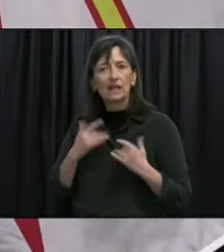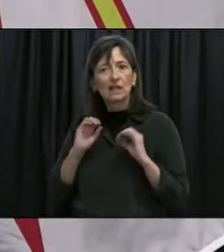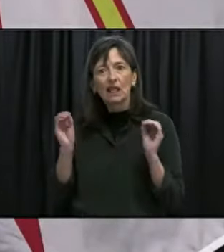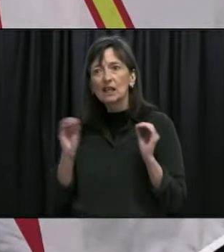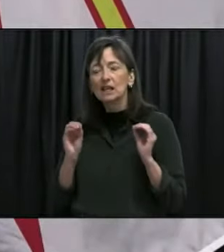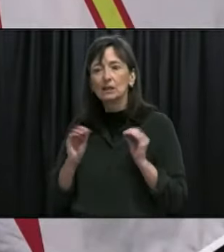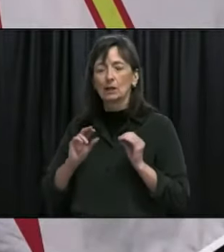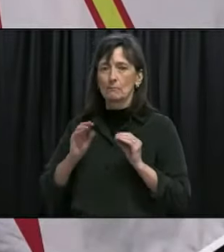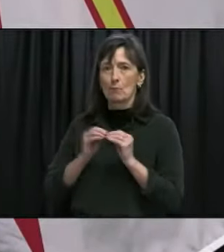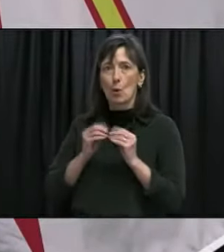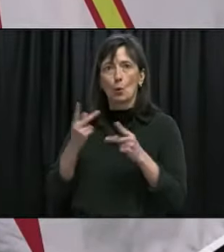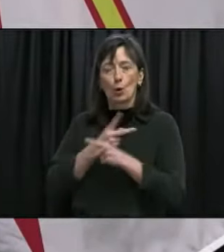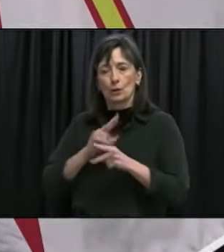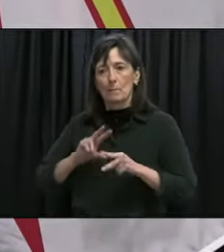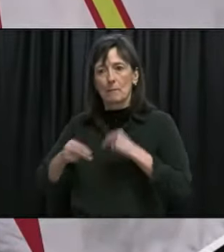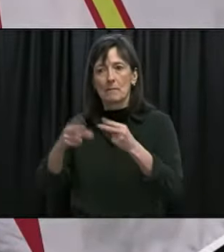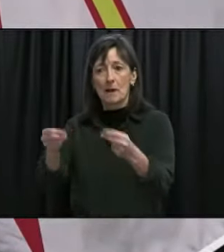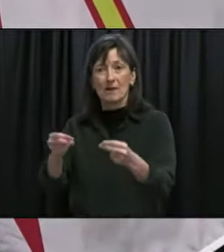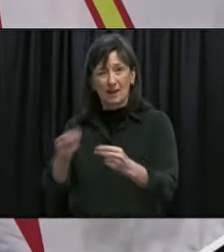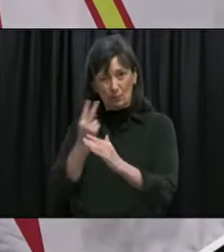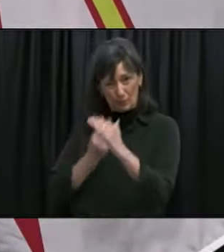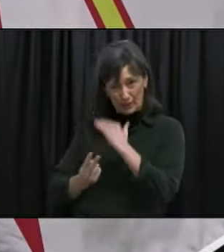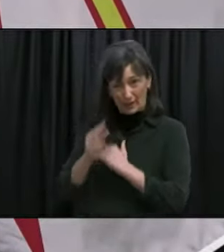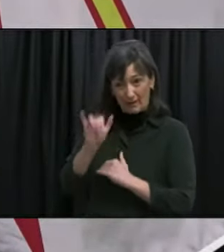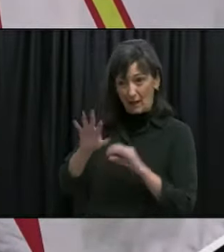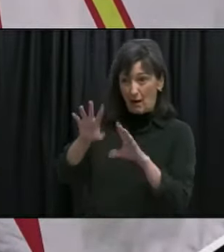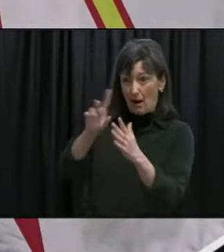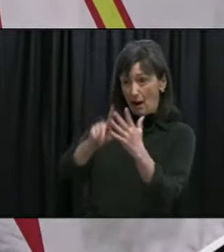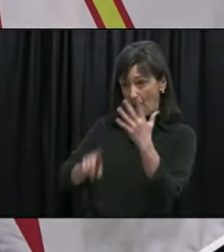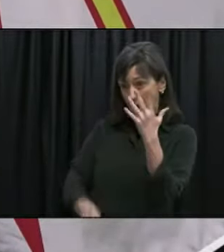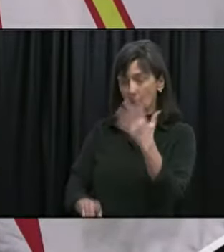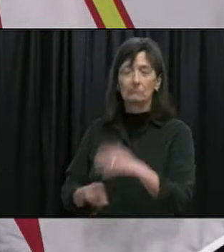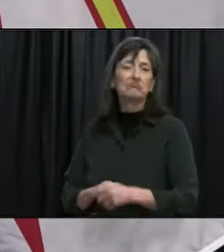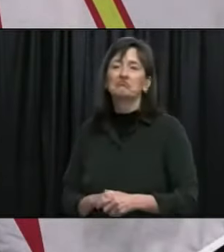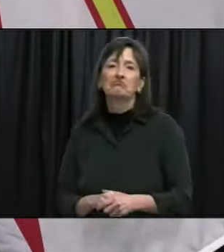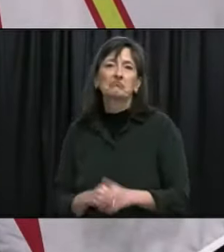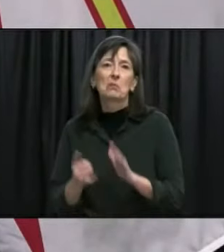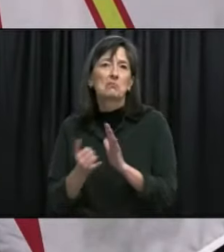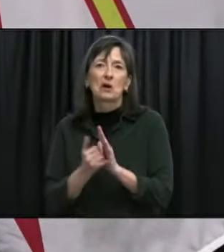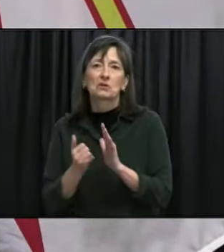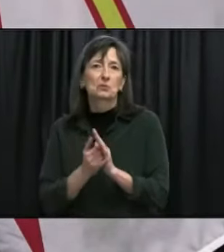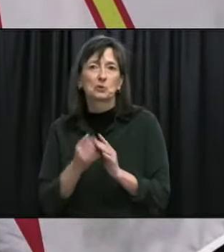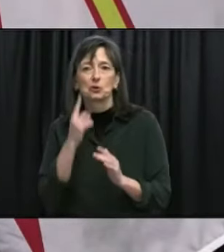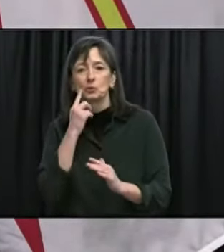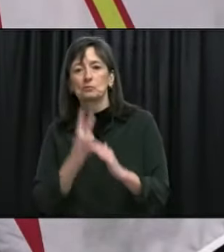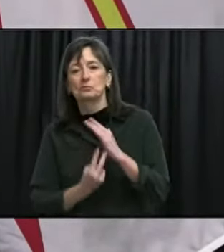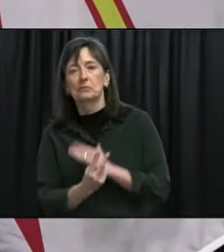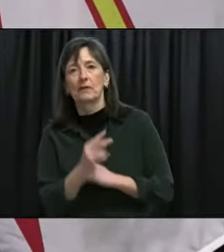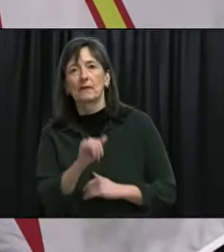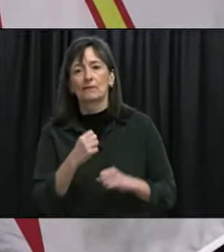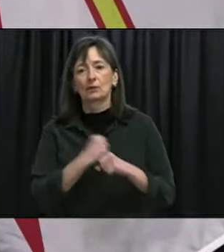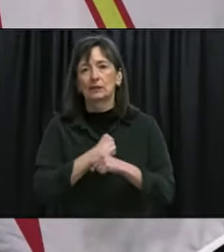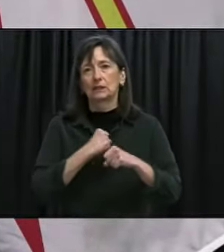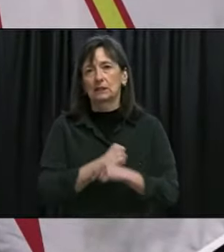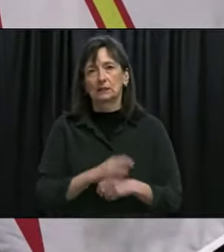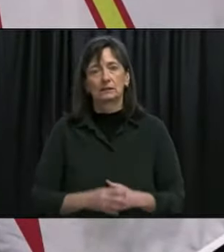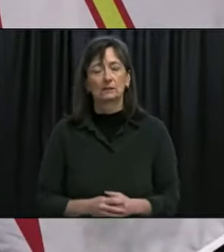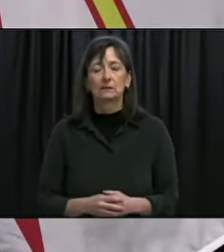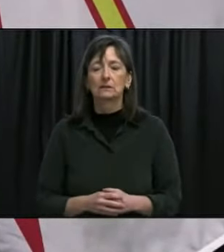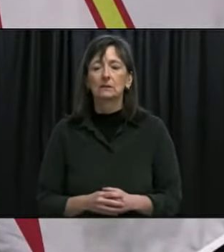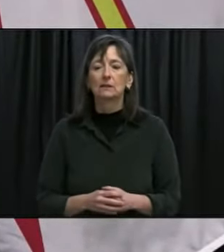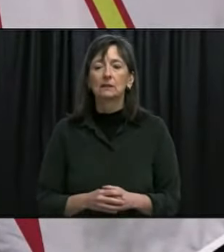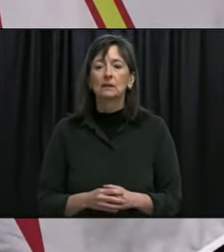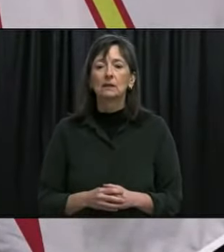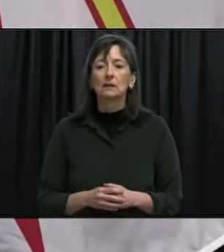increase the transmission so in terms of outbreaks these are not possible to model. Our discussions usually